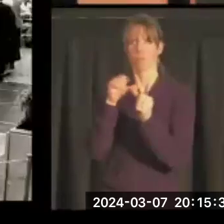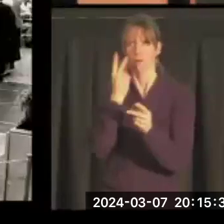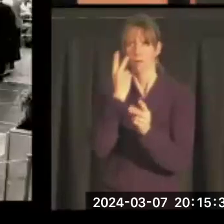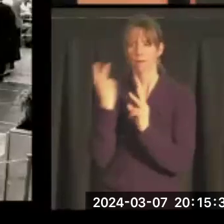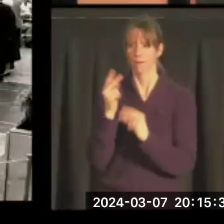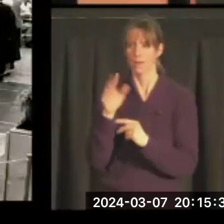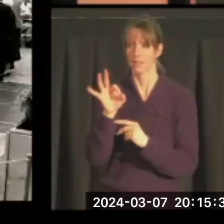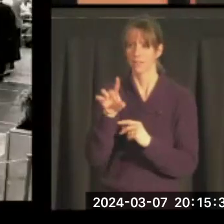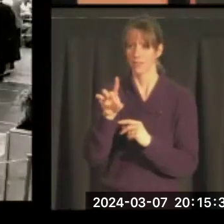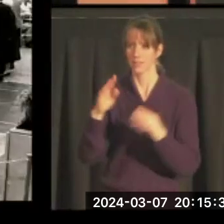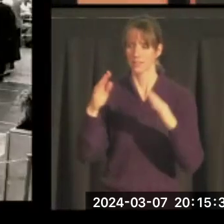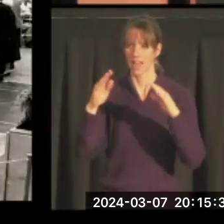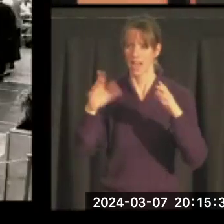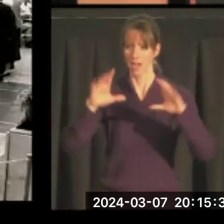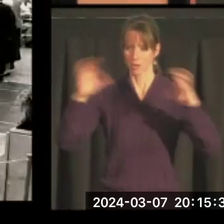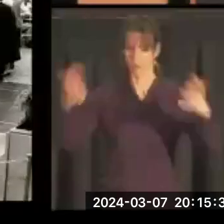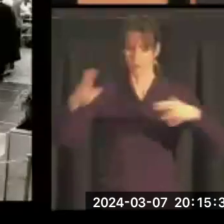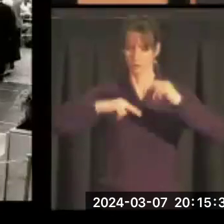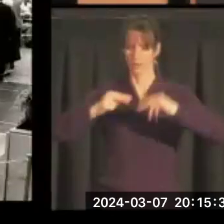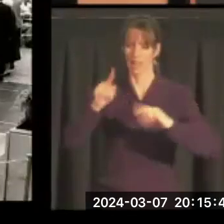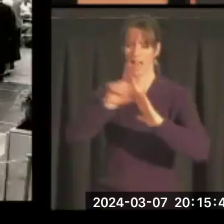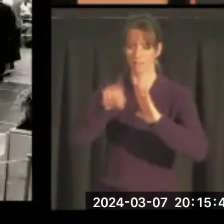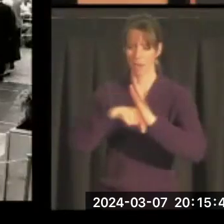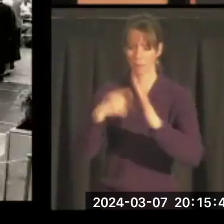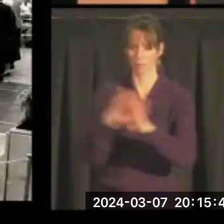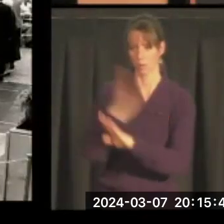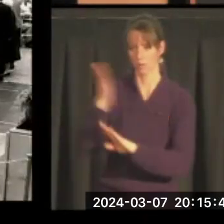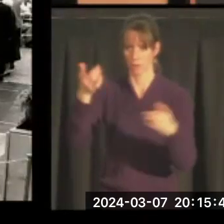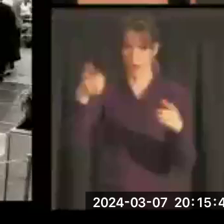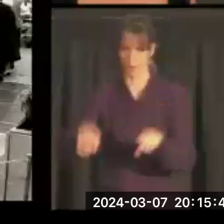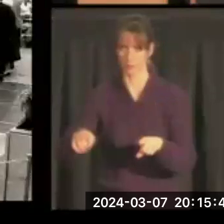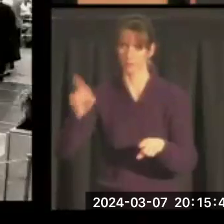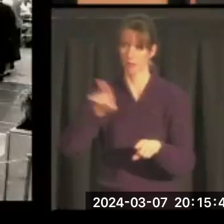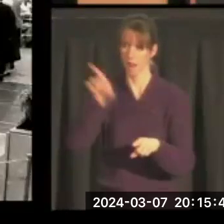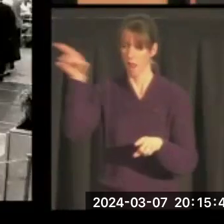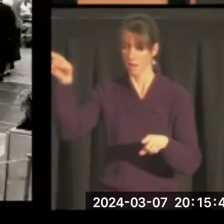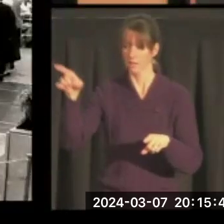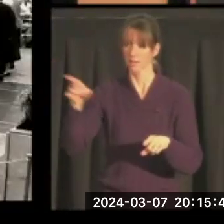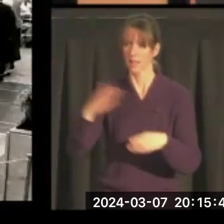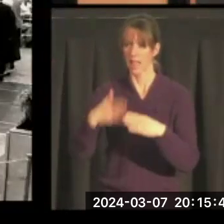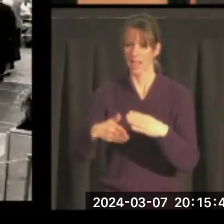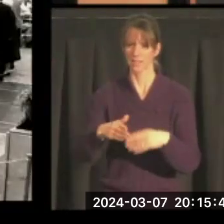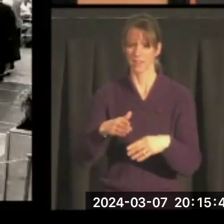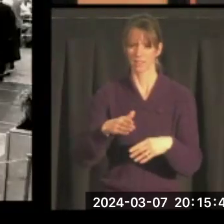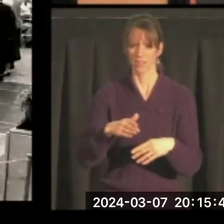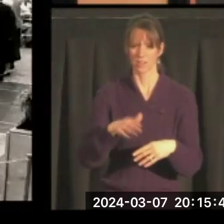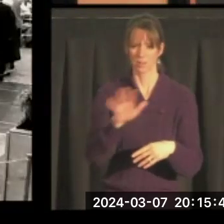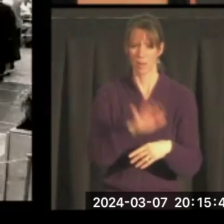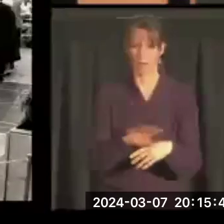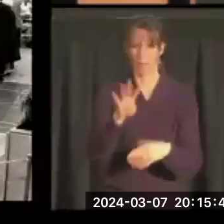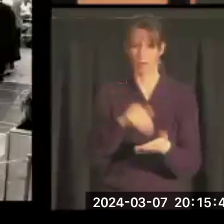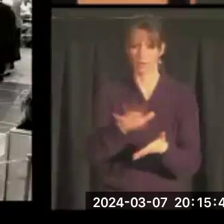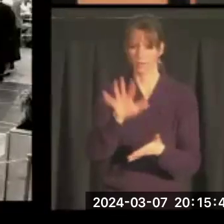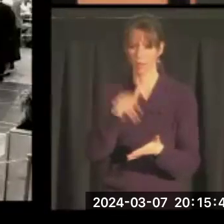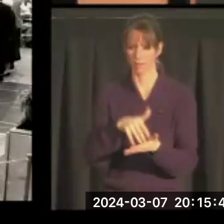in the field house. It's a half an hour before the lecture is even going to take place. And by the end, there's somewhere between 4,000 5,000 people